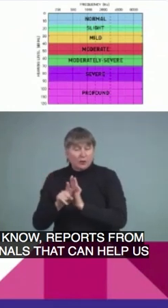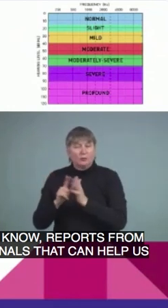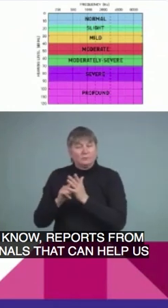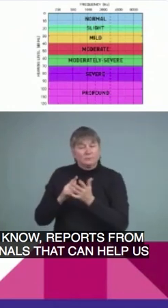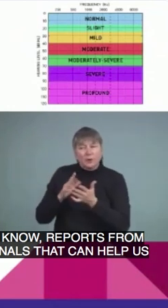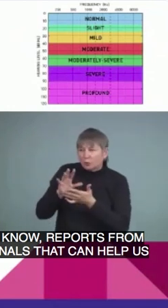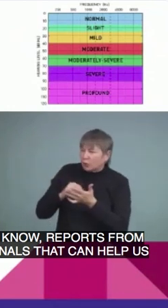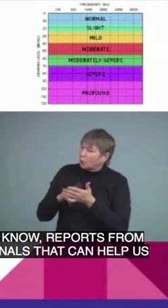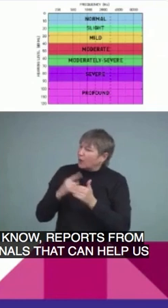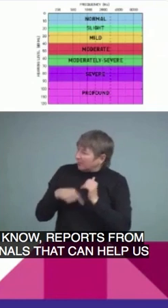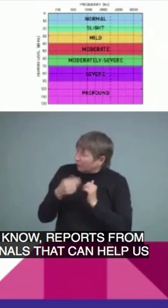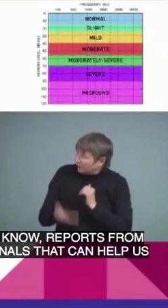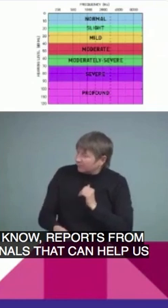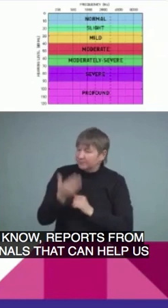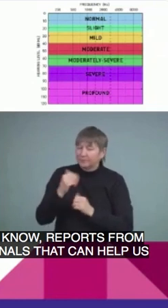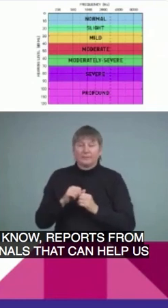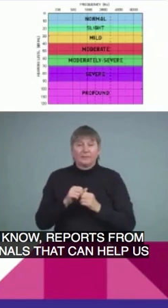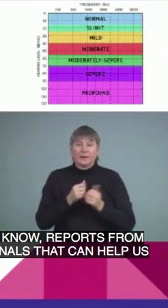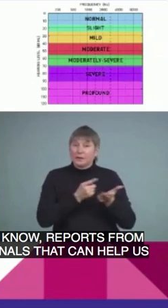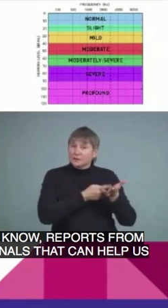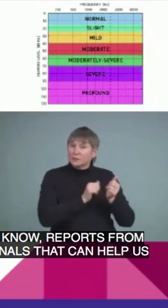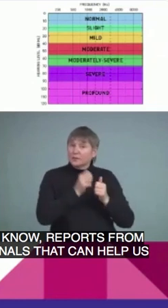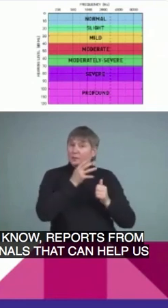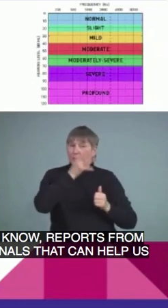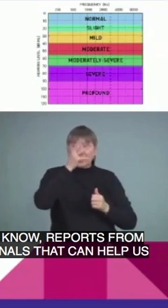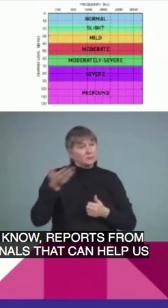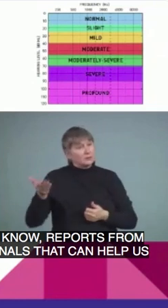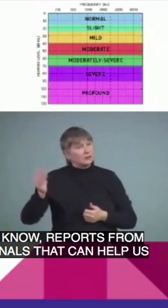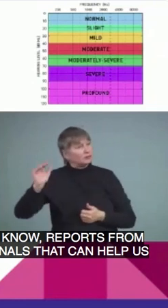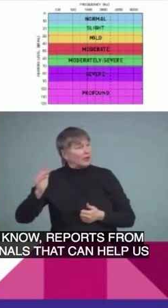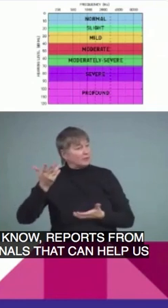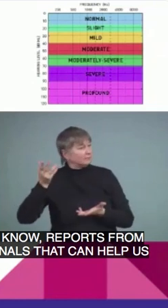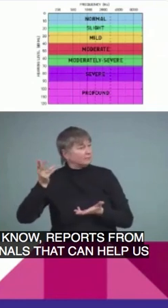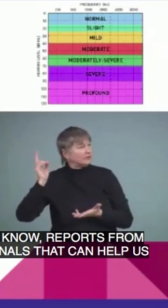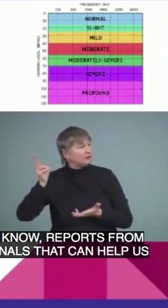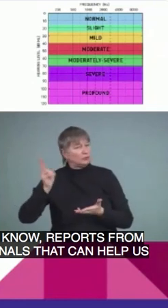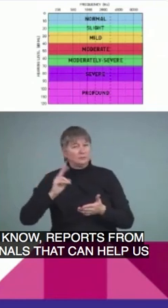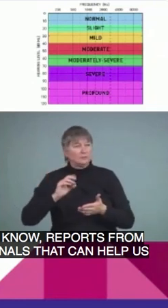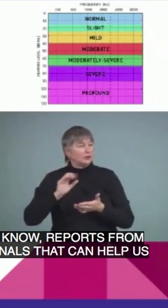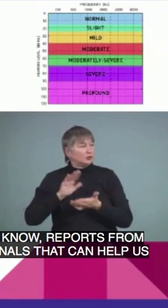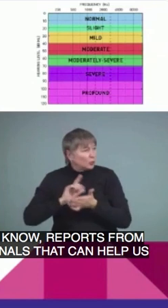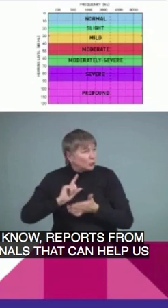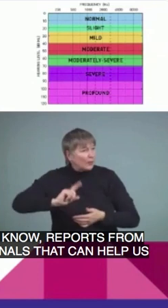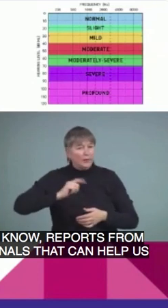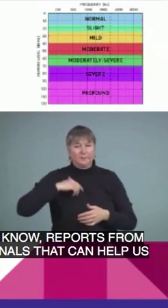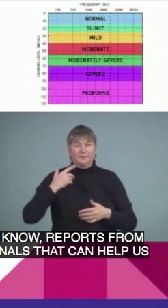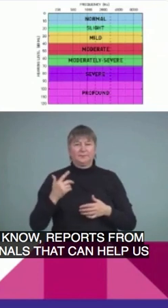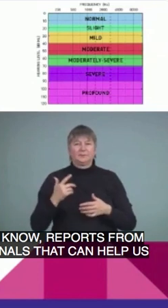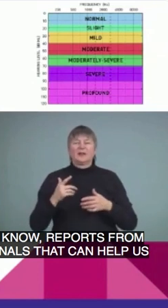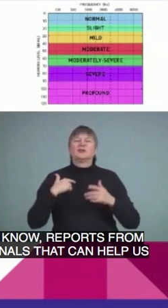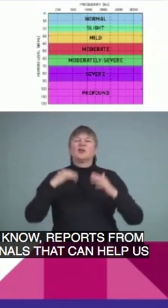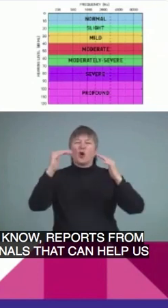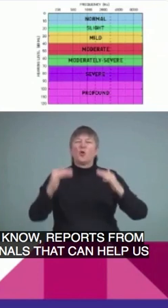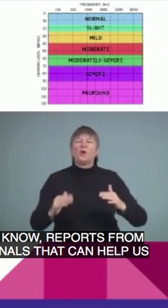knowing about their history. And a few more questionnaires that we're going to talk about that you will